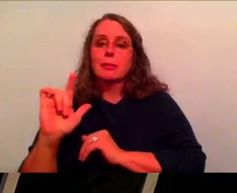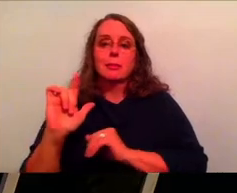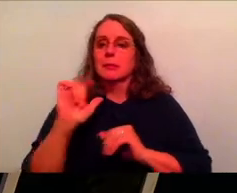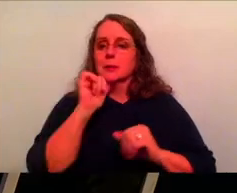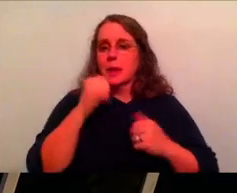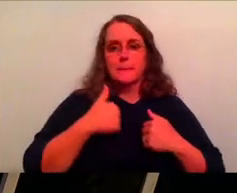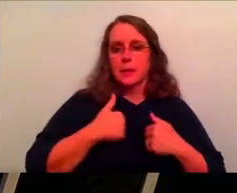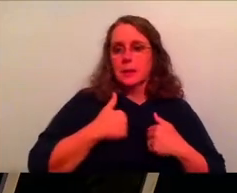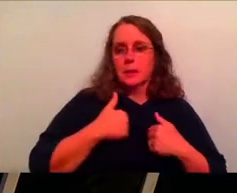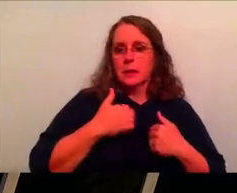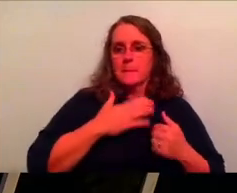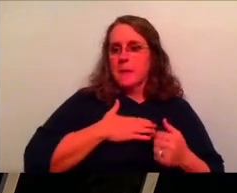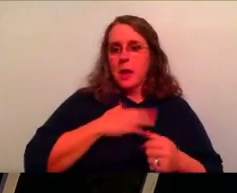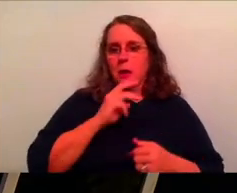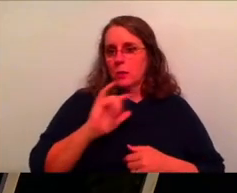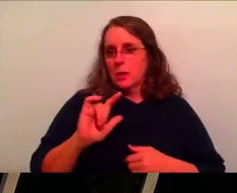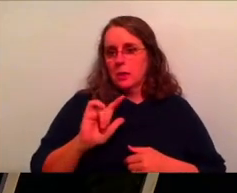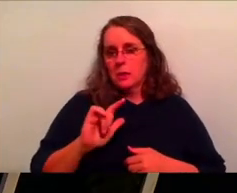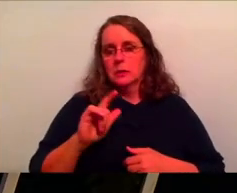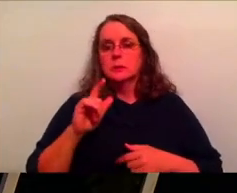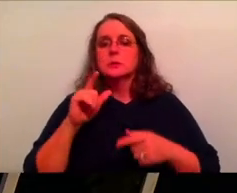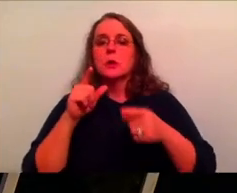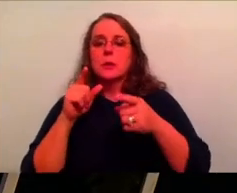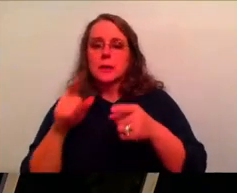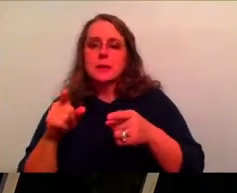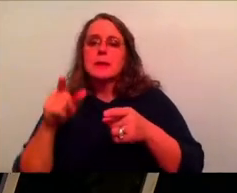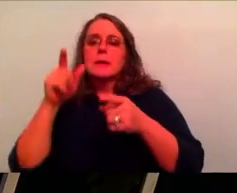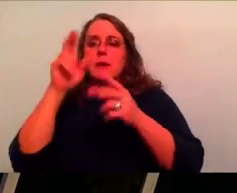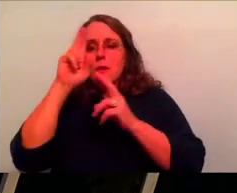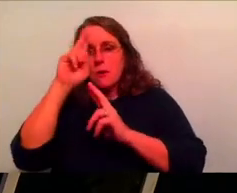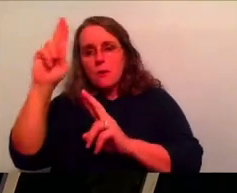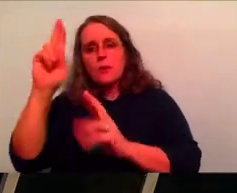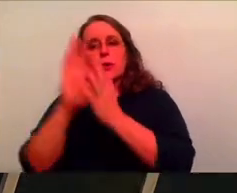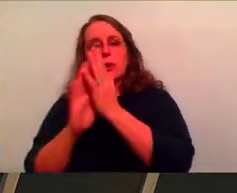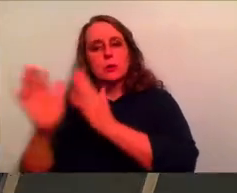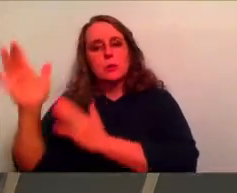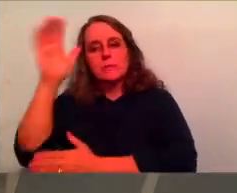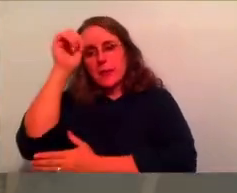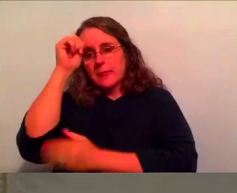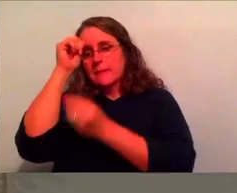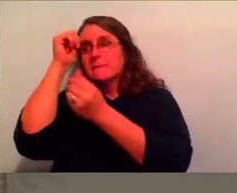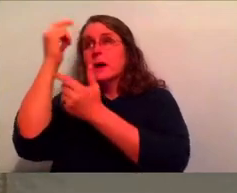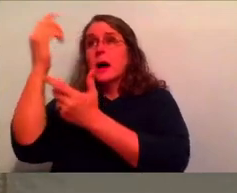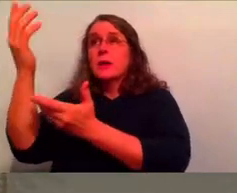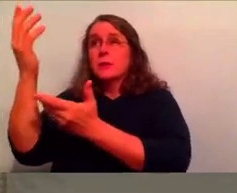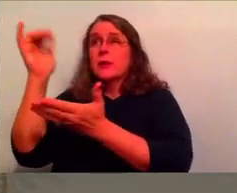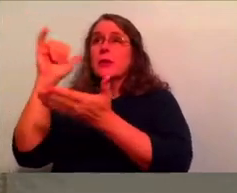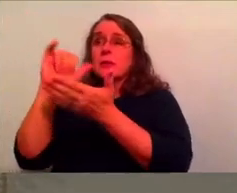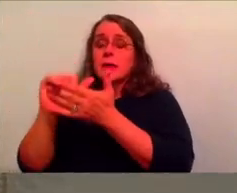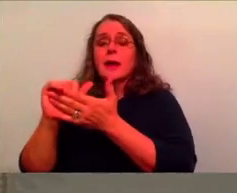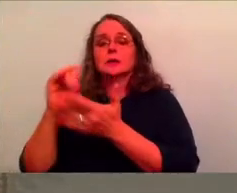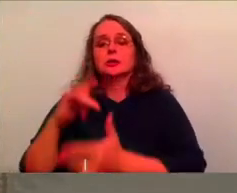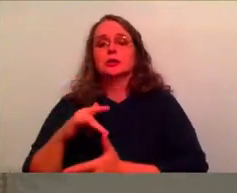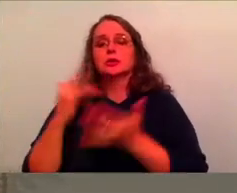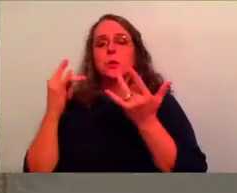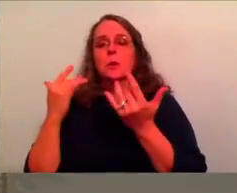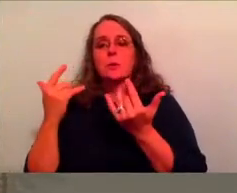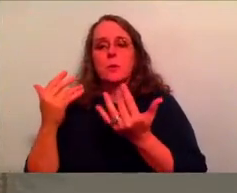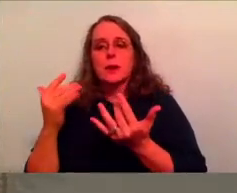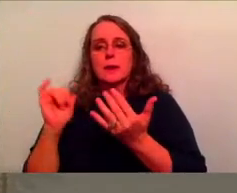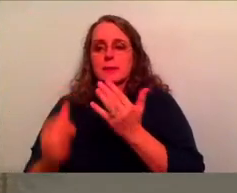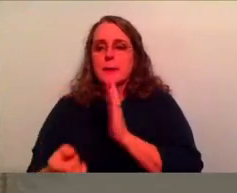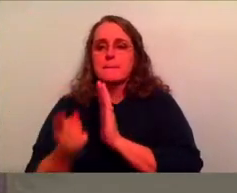will, just like Jesus did, he honored and glorified the father. And that is what brought him the joy. That was the joy that await him was a moment of